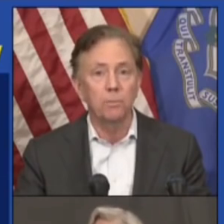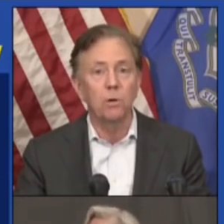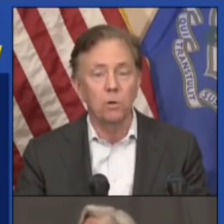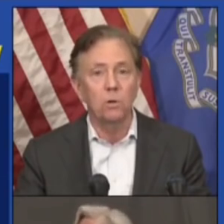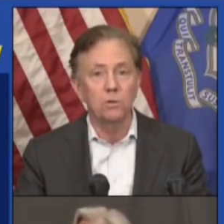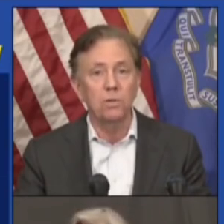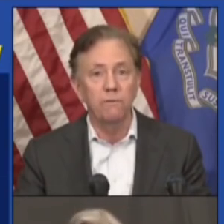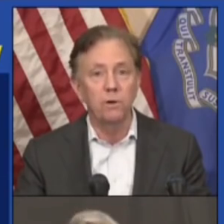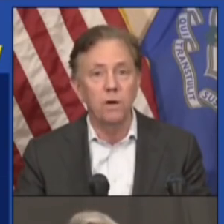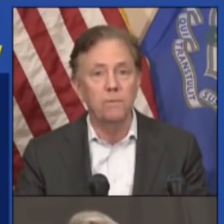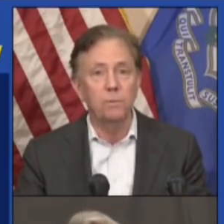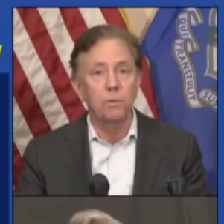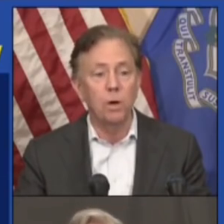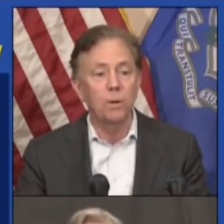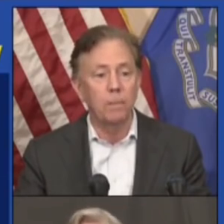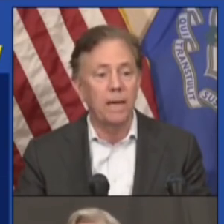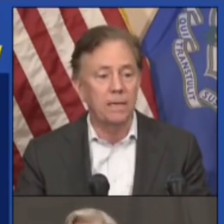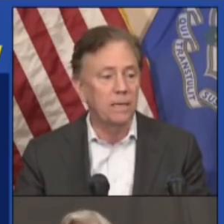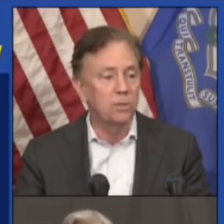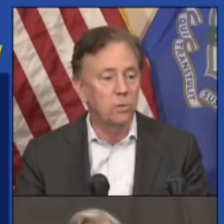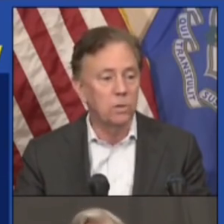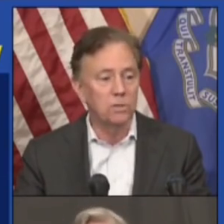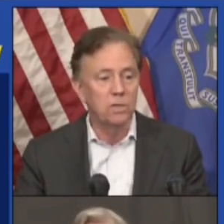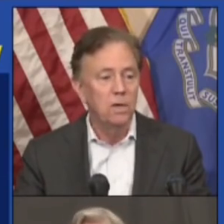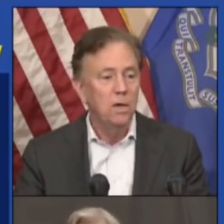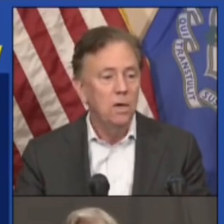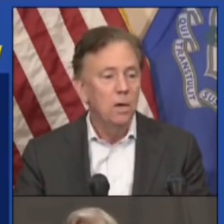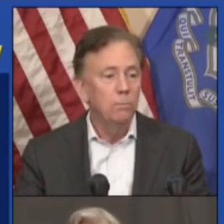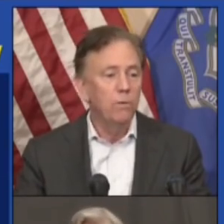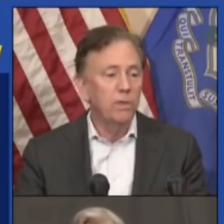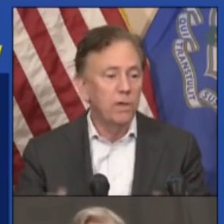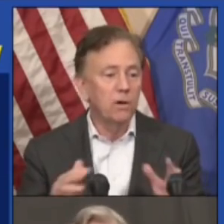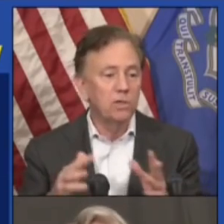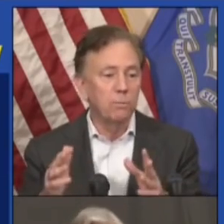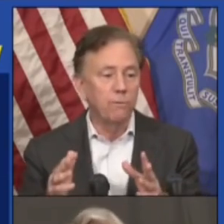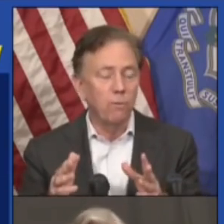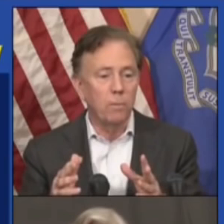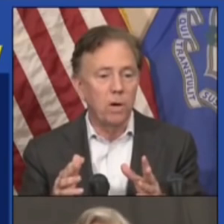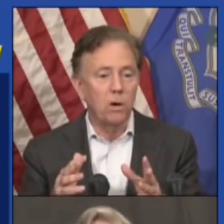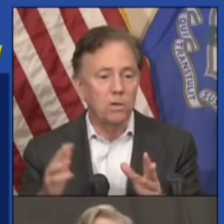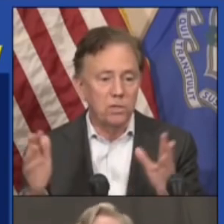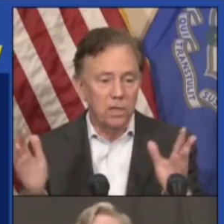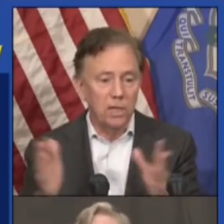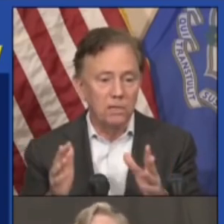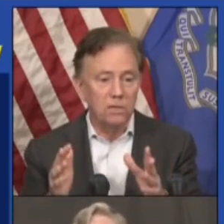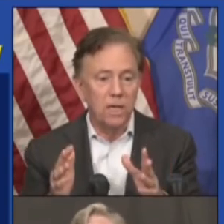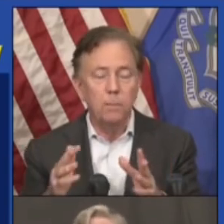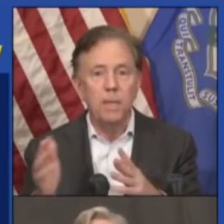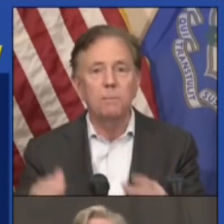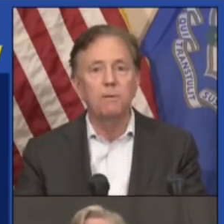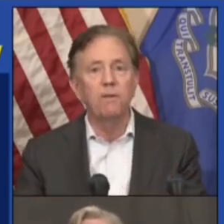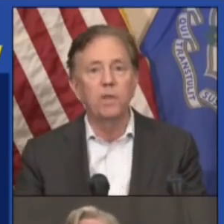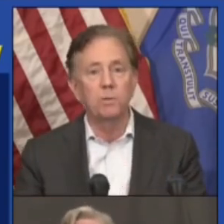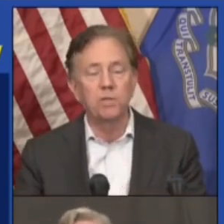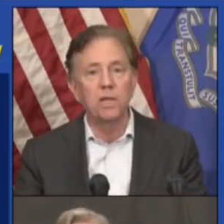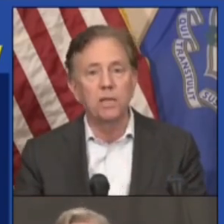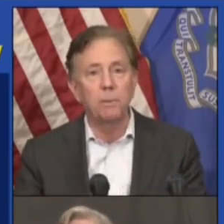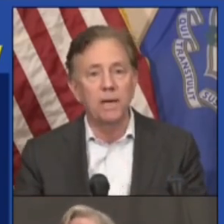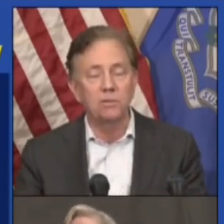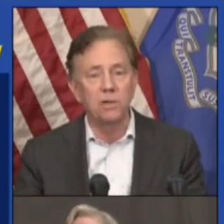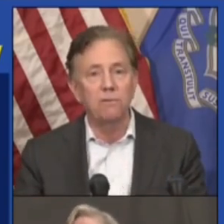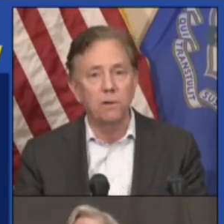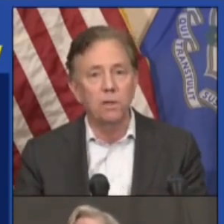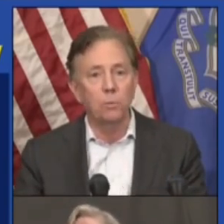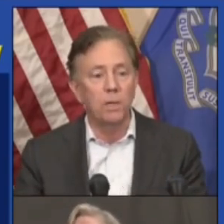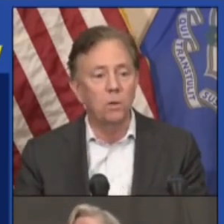maintaining the protocol so you feel comfortable going back indoors. Movie theaters and performing arts, little, keeping them at 50 percent